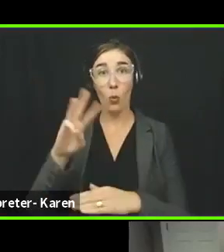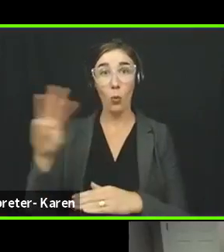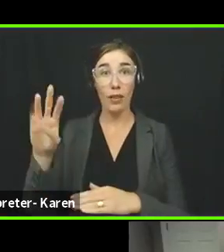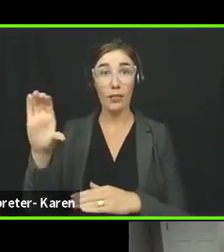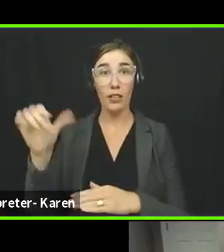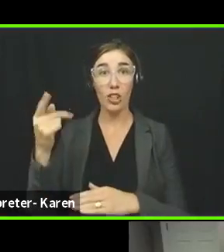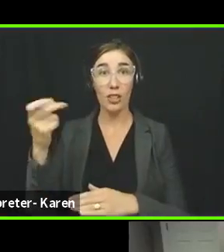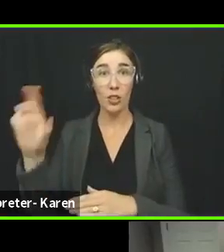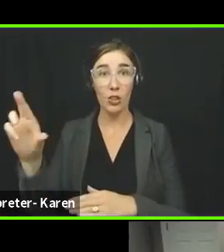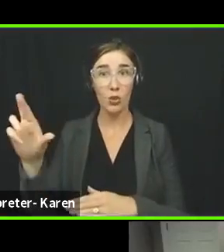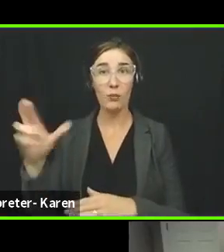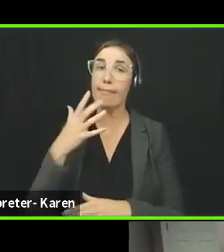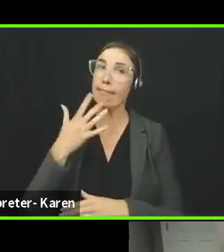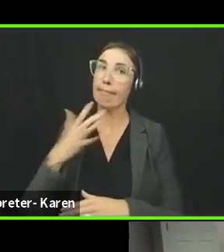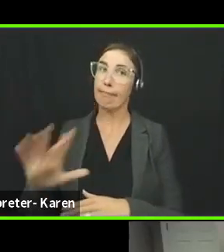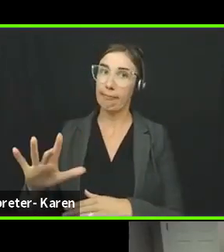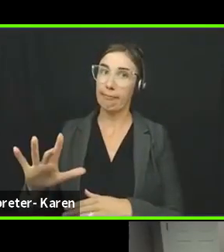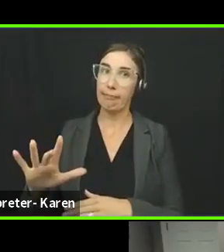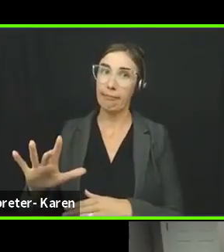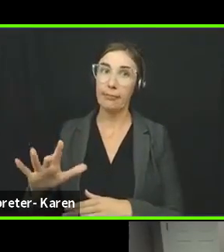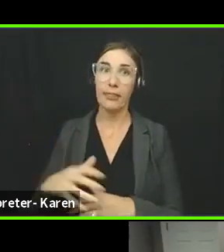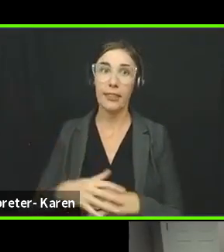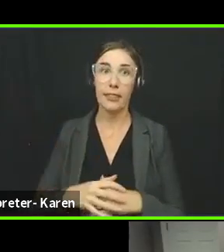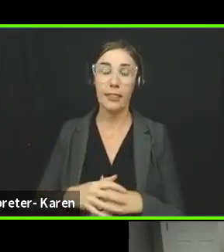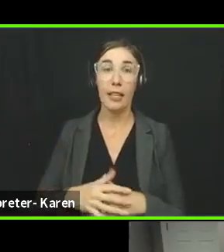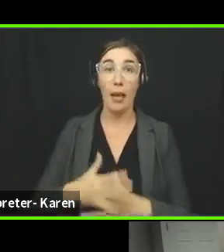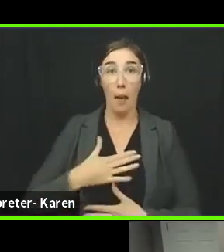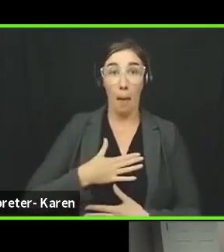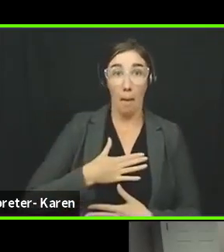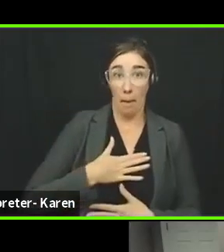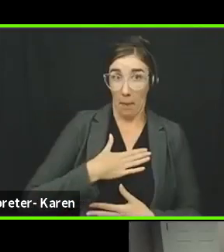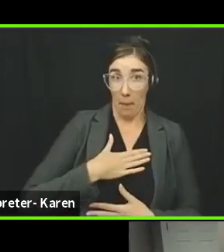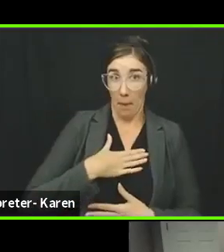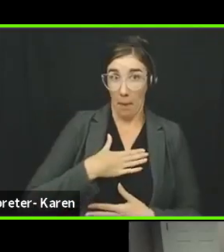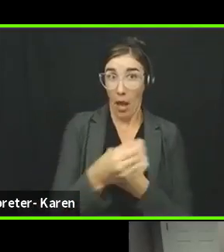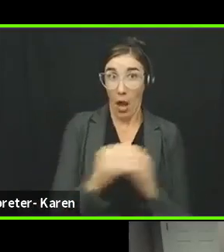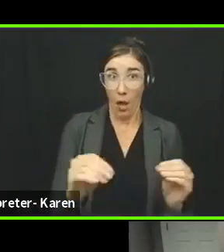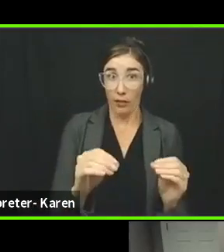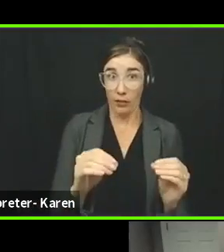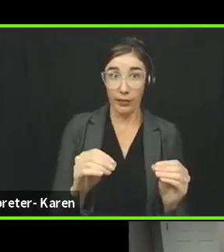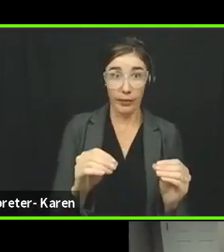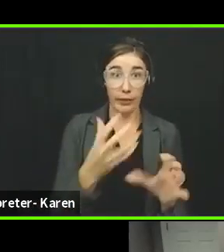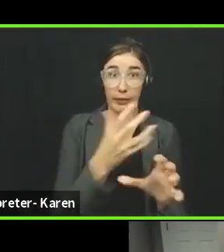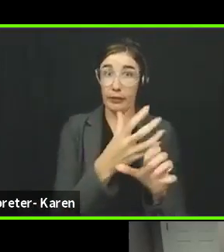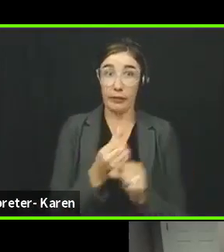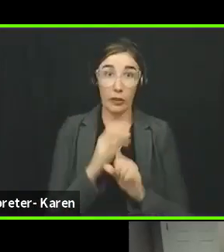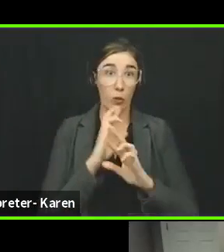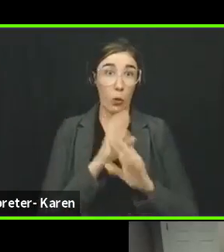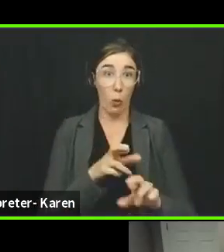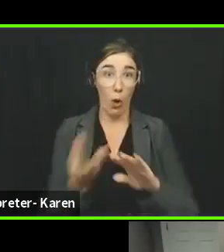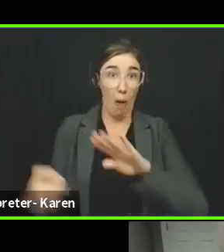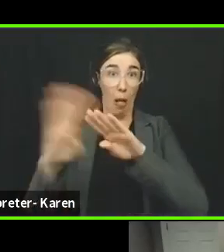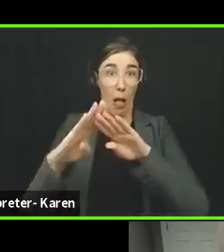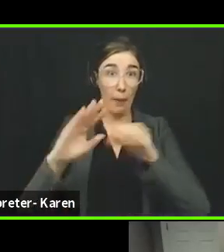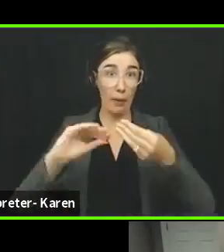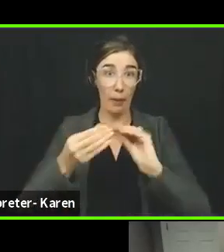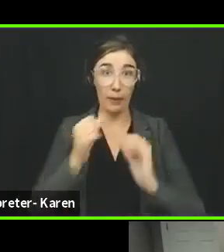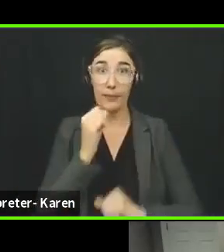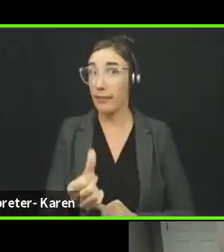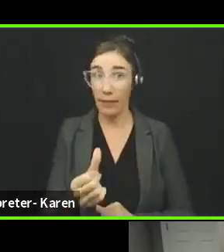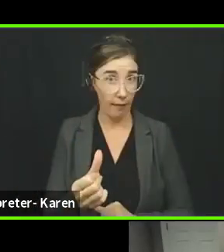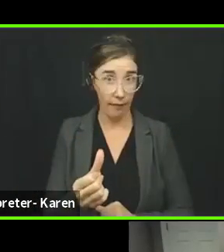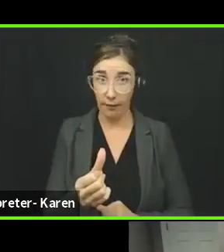that my office has has not received, at least in terms of reporting, a spike in numbers, but but any